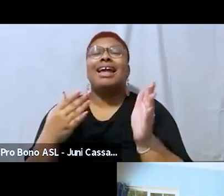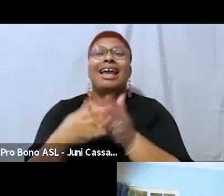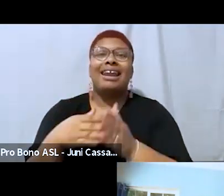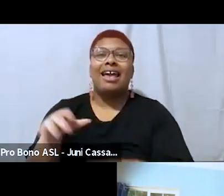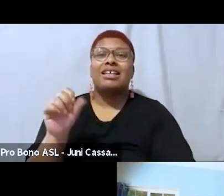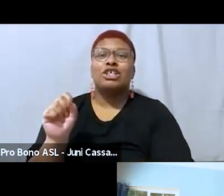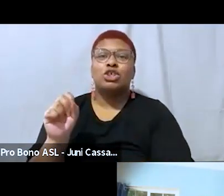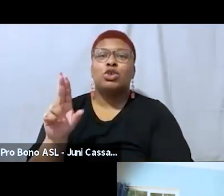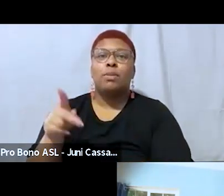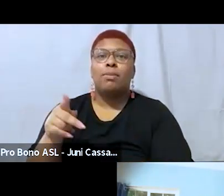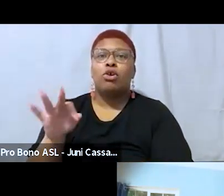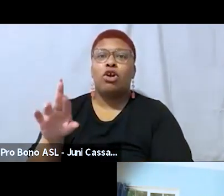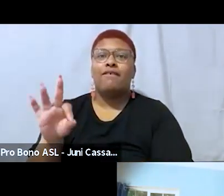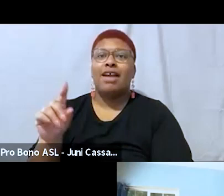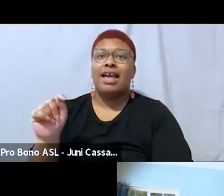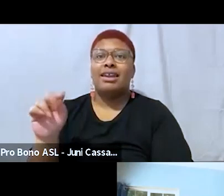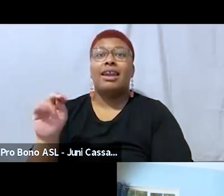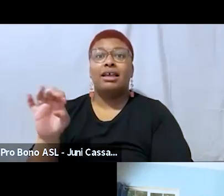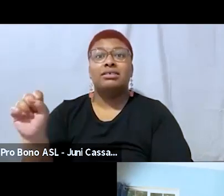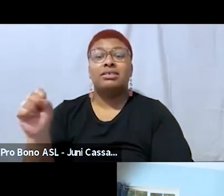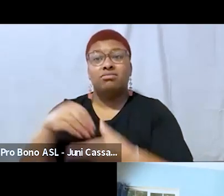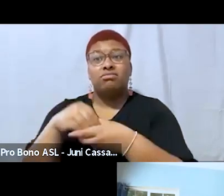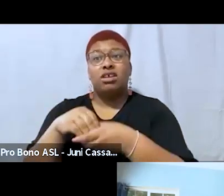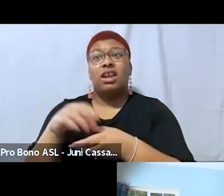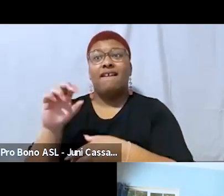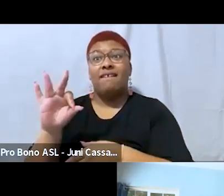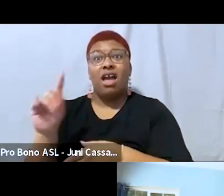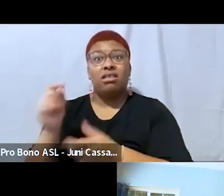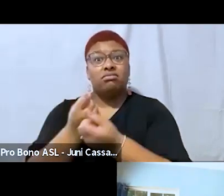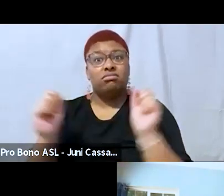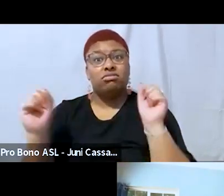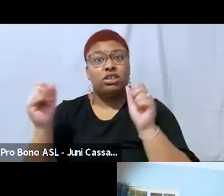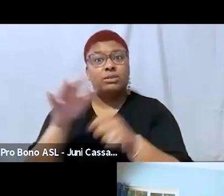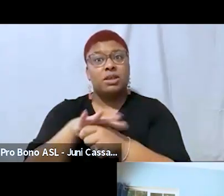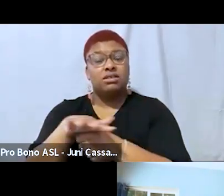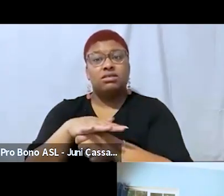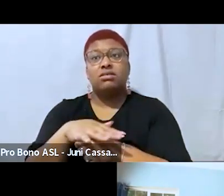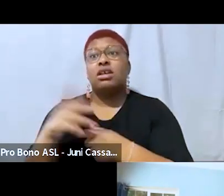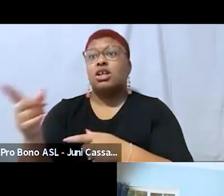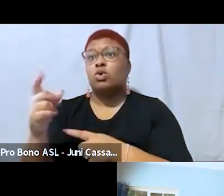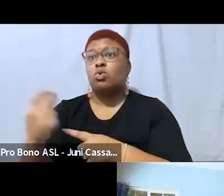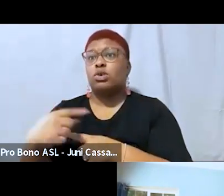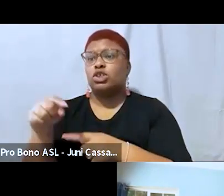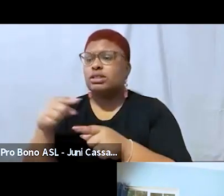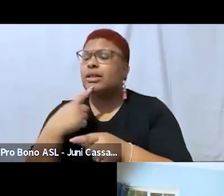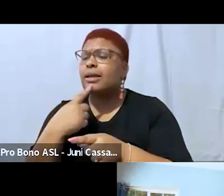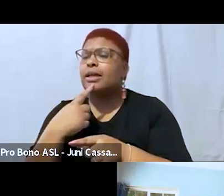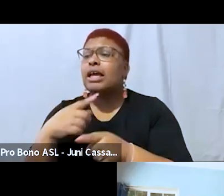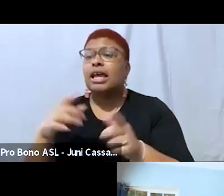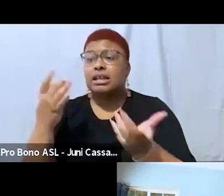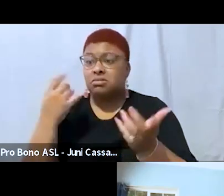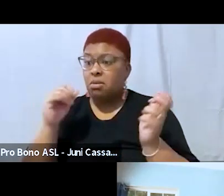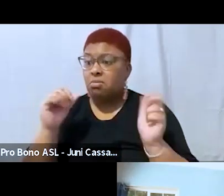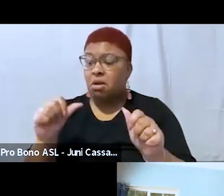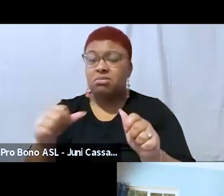fats liberation spaces there's a question in chat from bill that says um you know could it be possible that um that